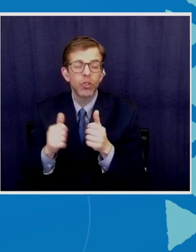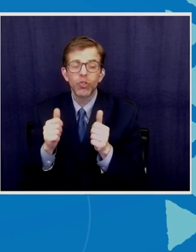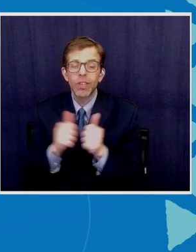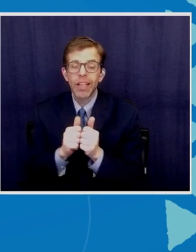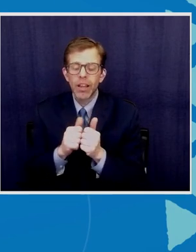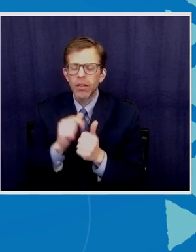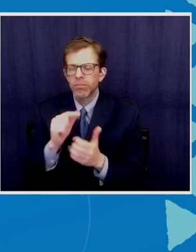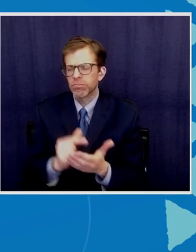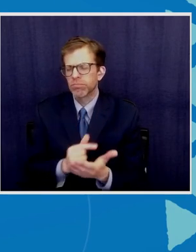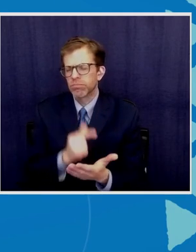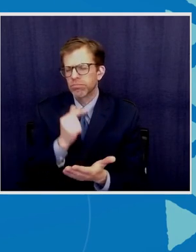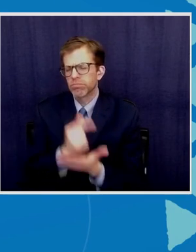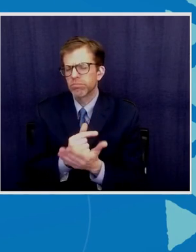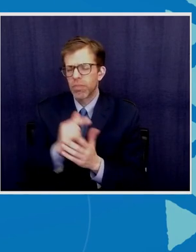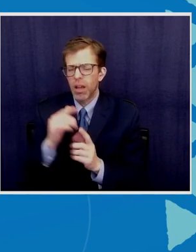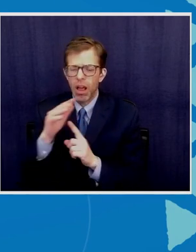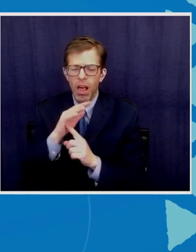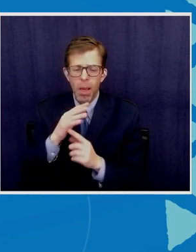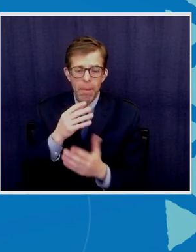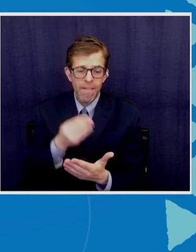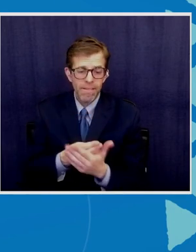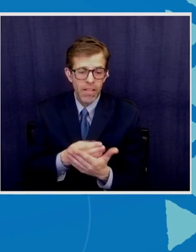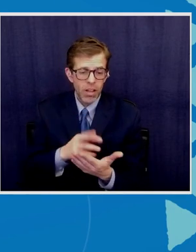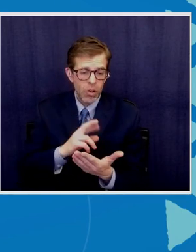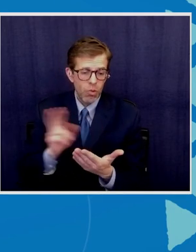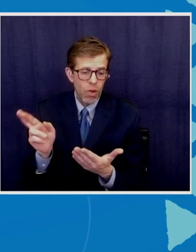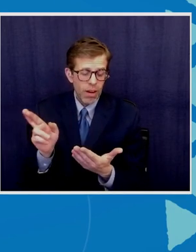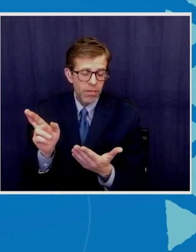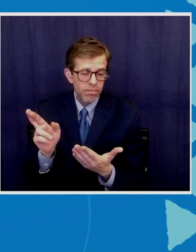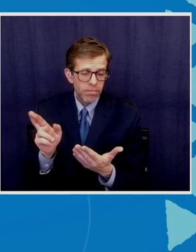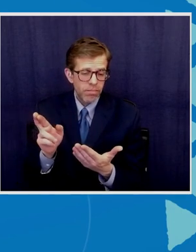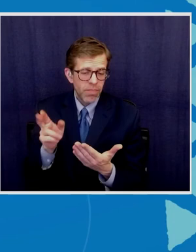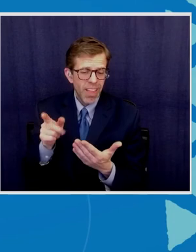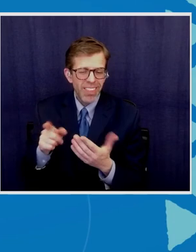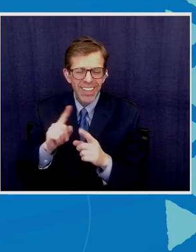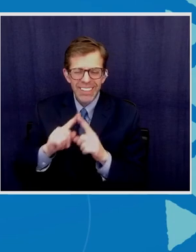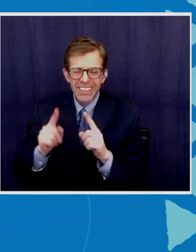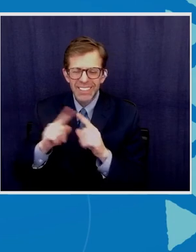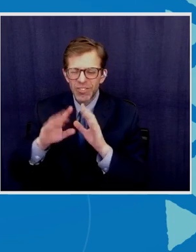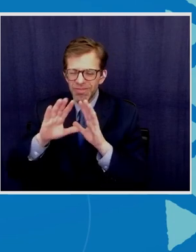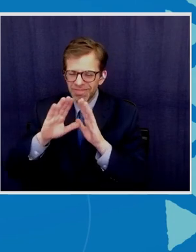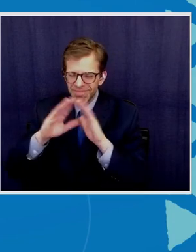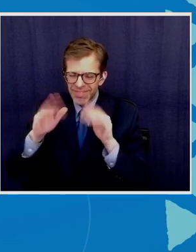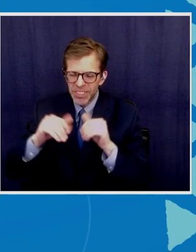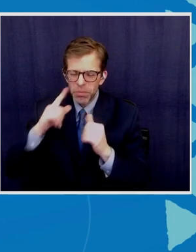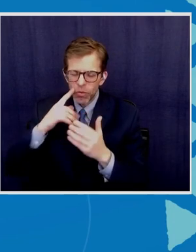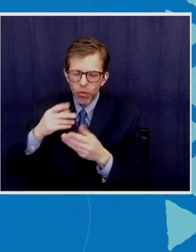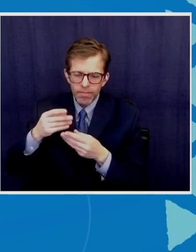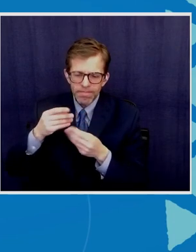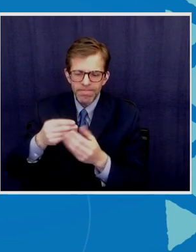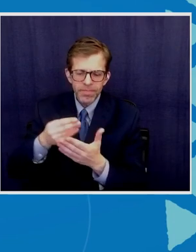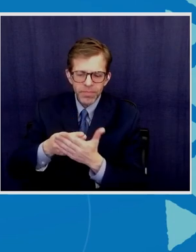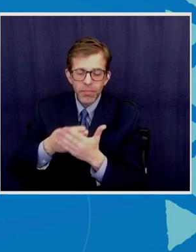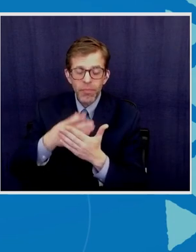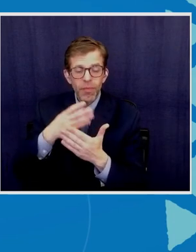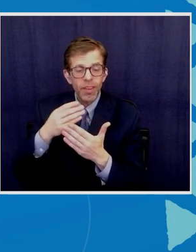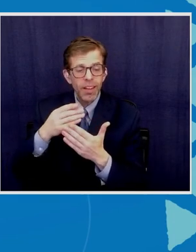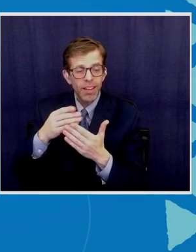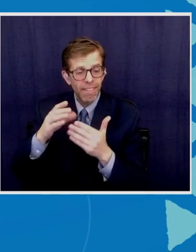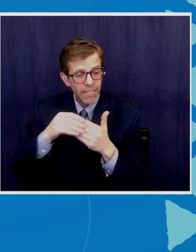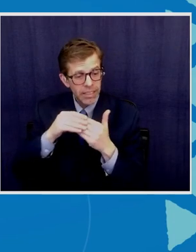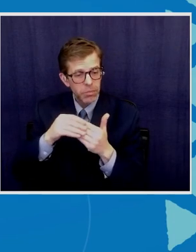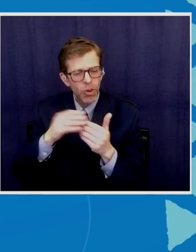climate financing mechanisms that are flexible enough and easily accessible by our